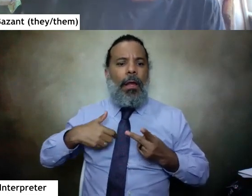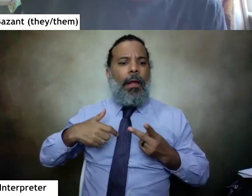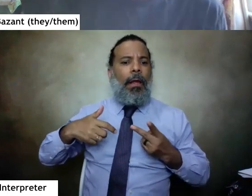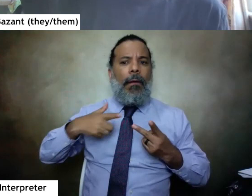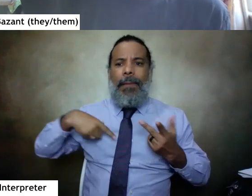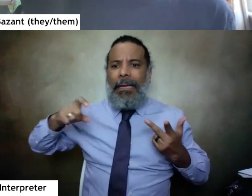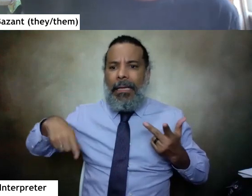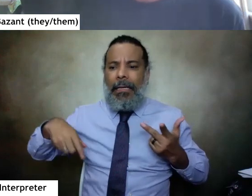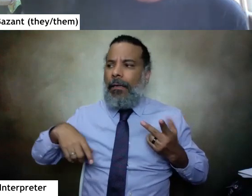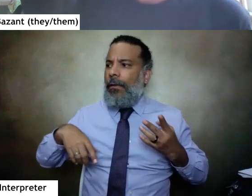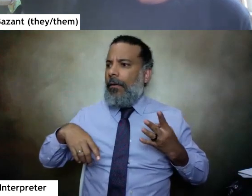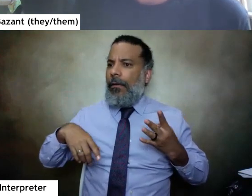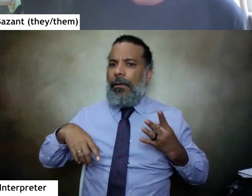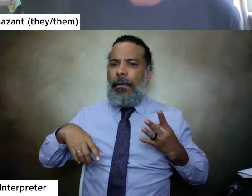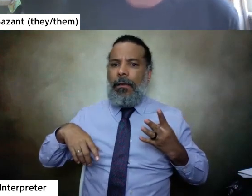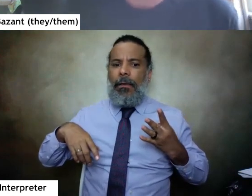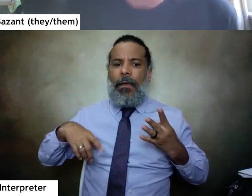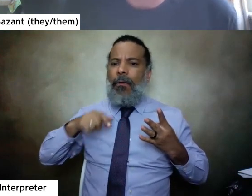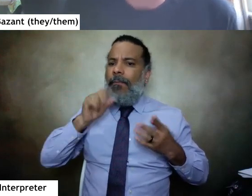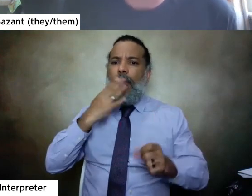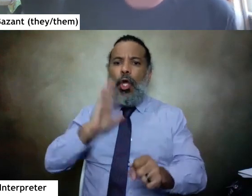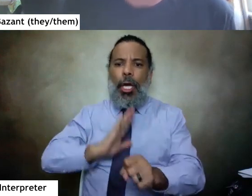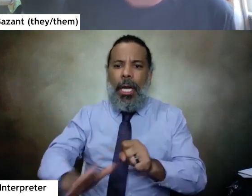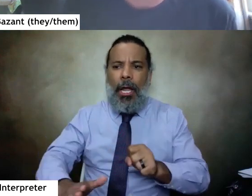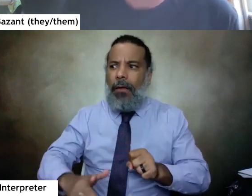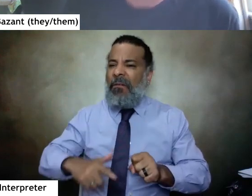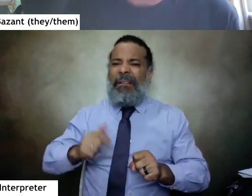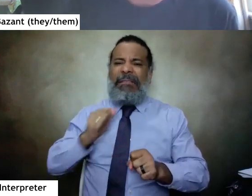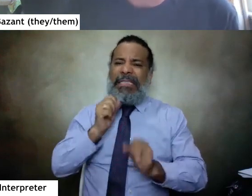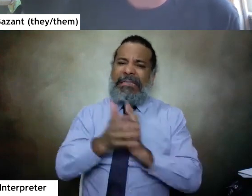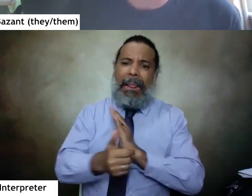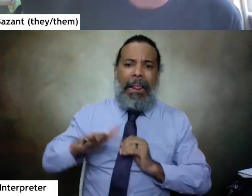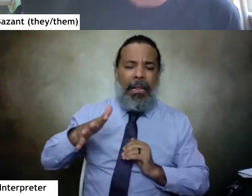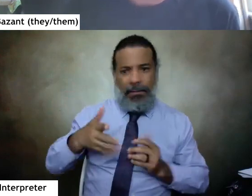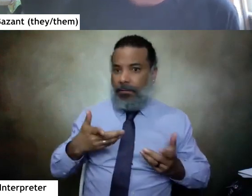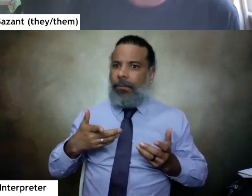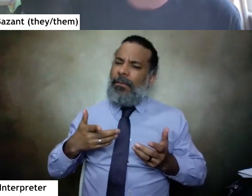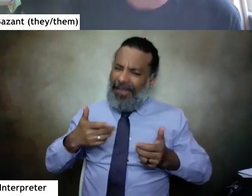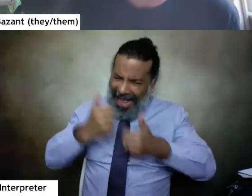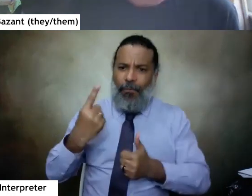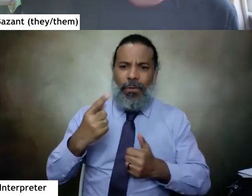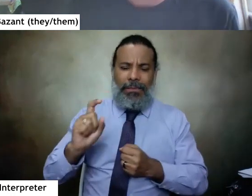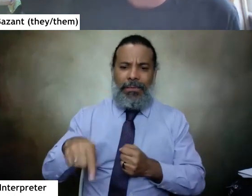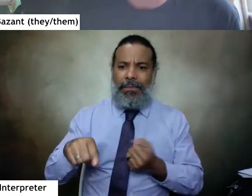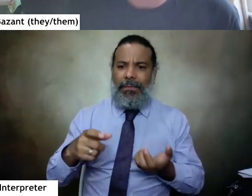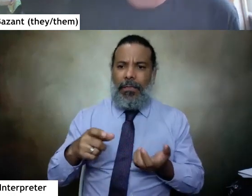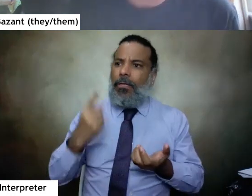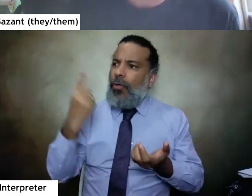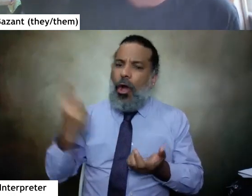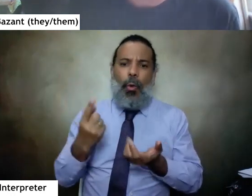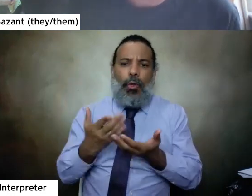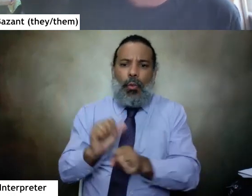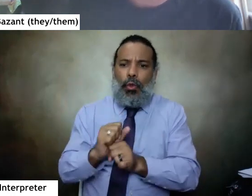um what if i'm not good enough what if i'm not skilled enough everybody is needed there is always stuff to be done